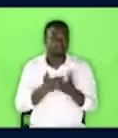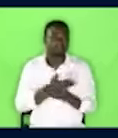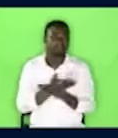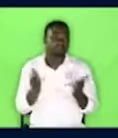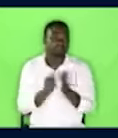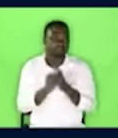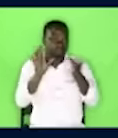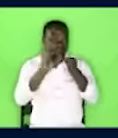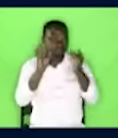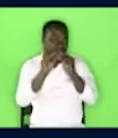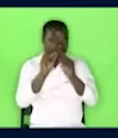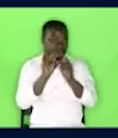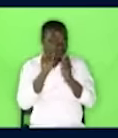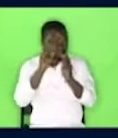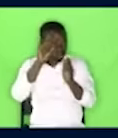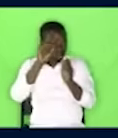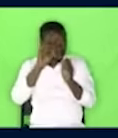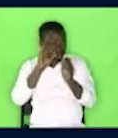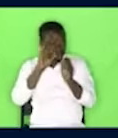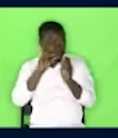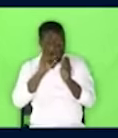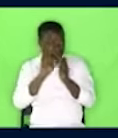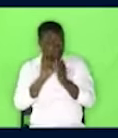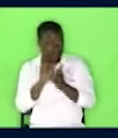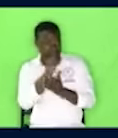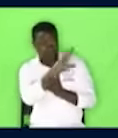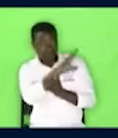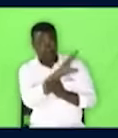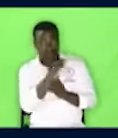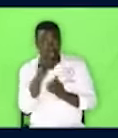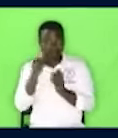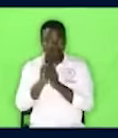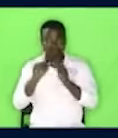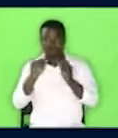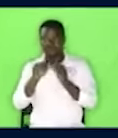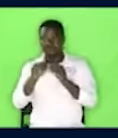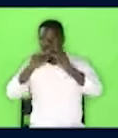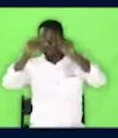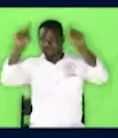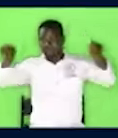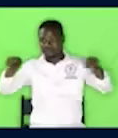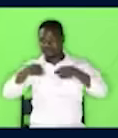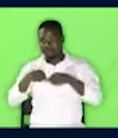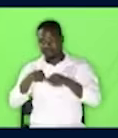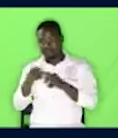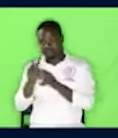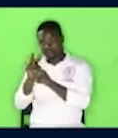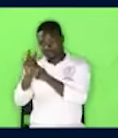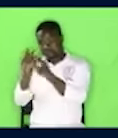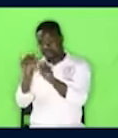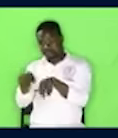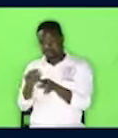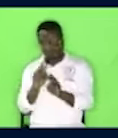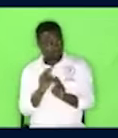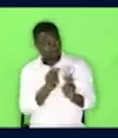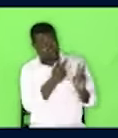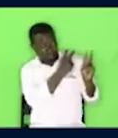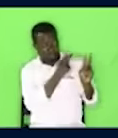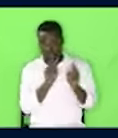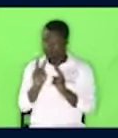screens I see that the big ones are facing outside this arena. But if you can